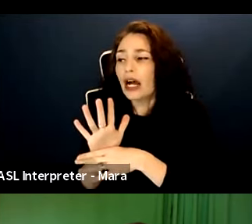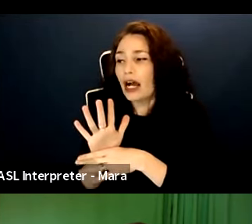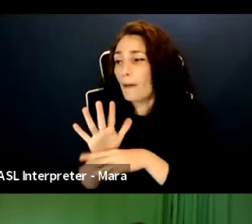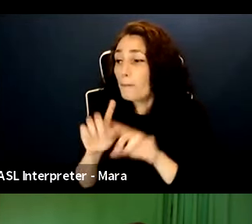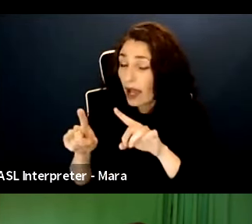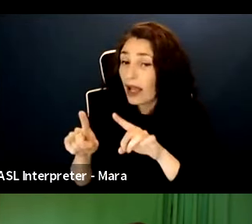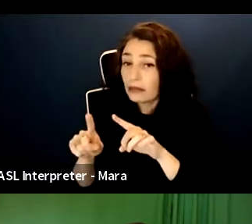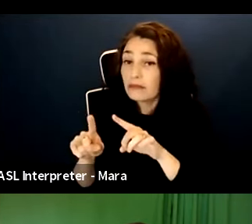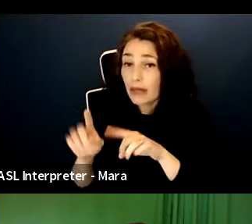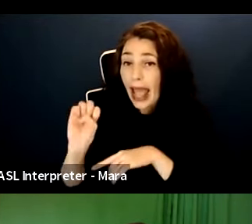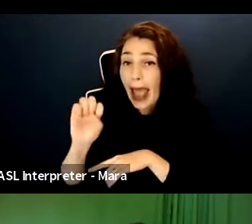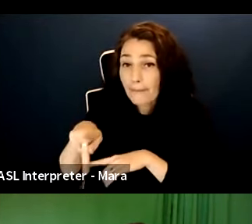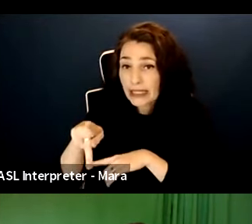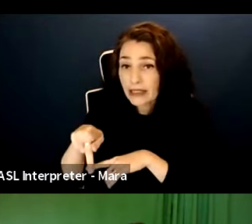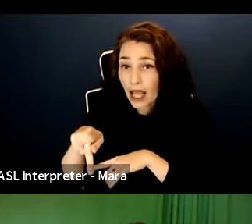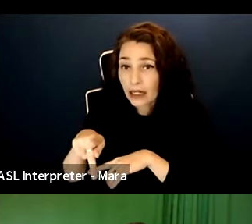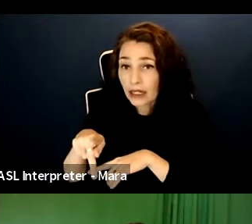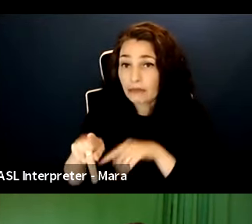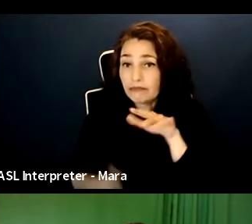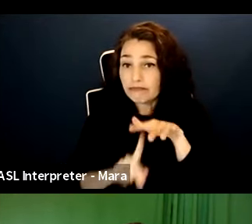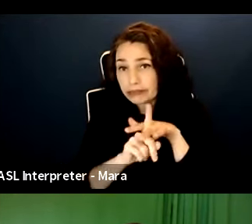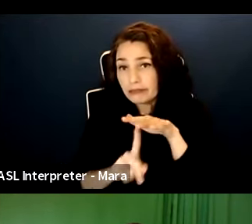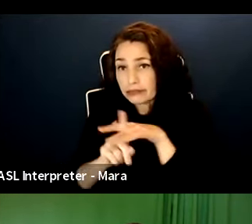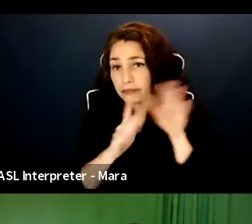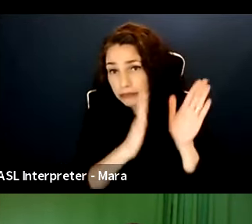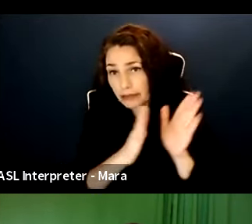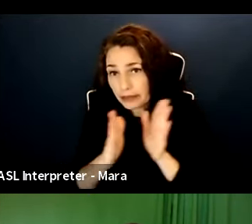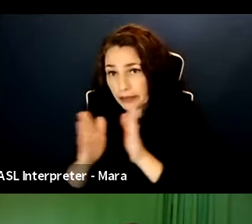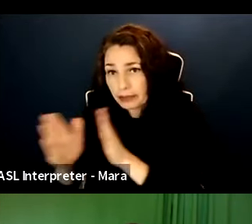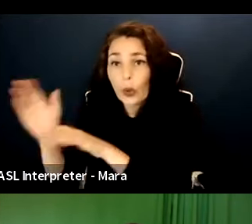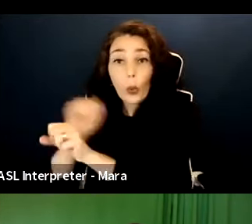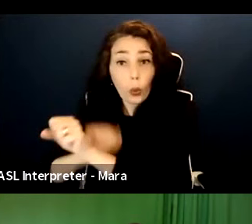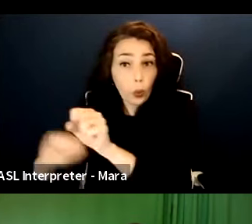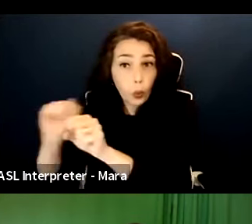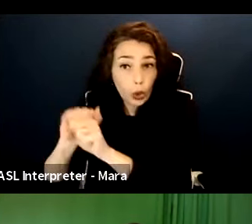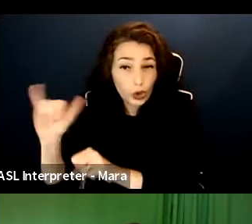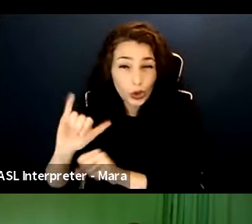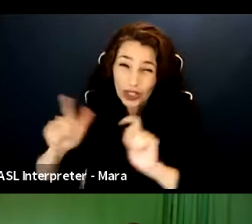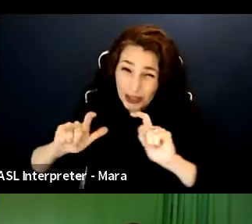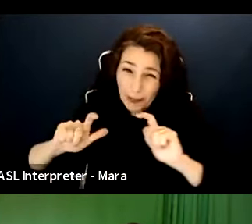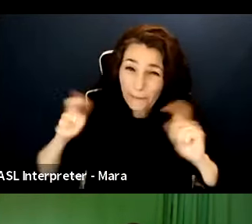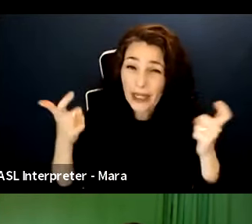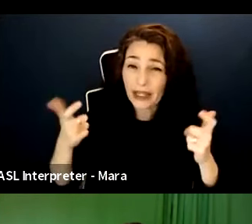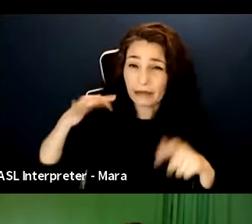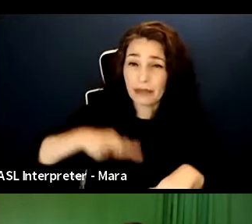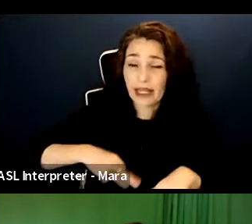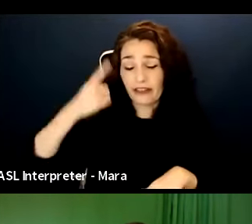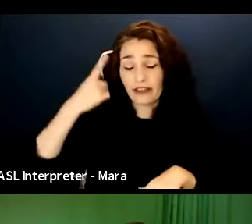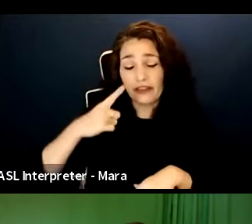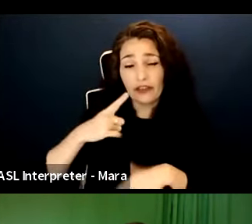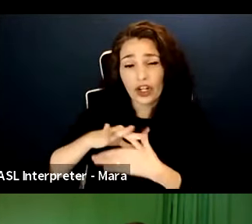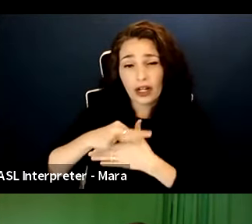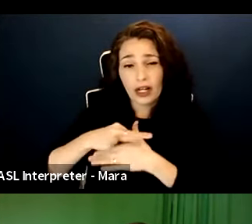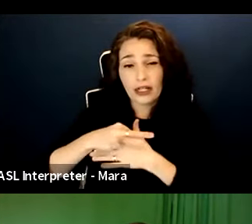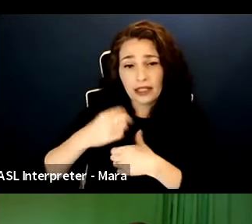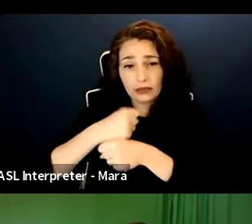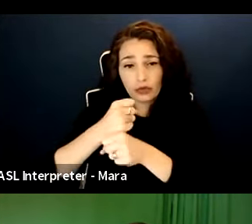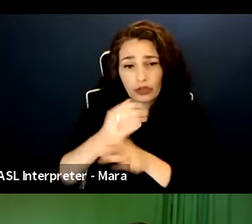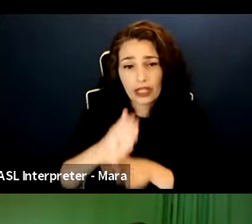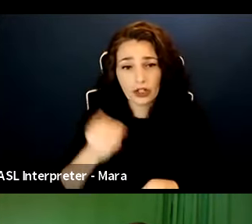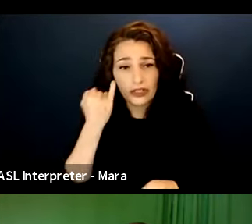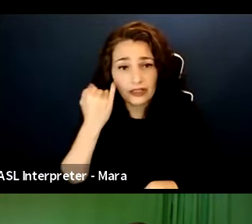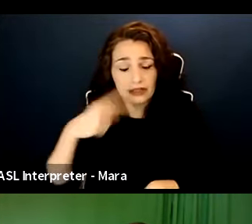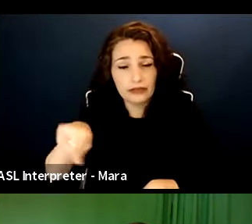huge thing for our content creators. And again, if you get those qualifications, and I want to say, you can